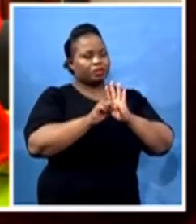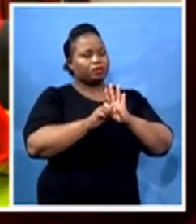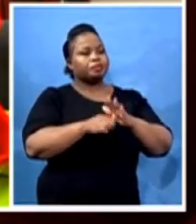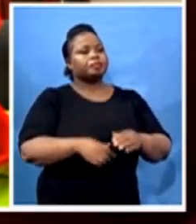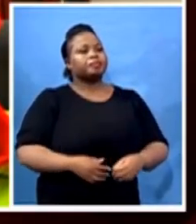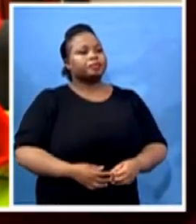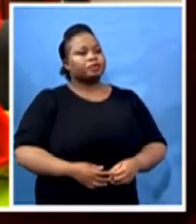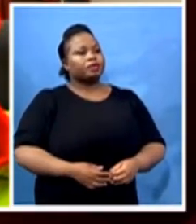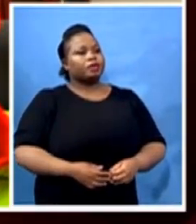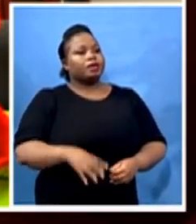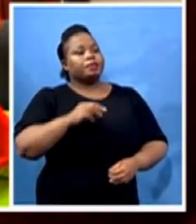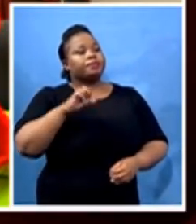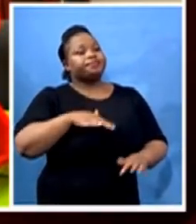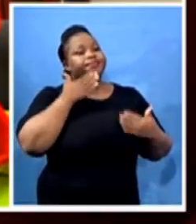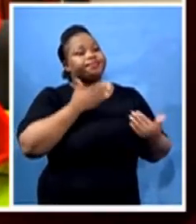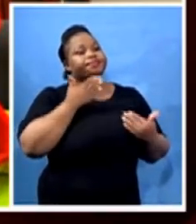much indeed for coming on.